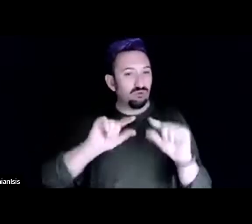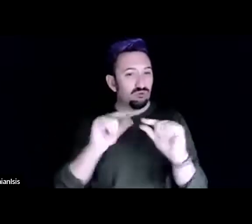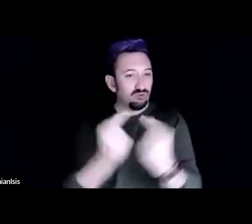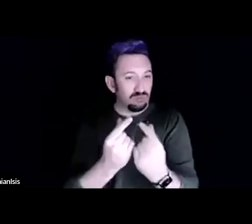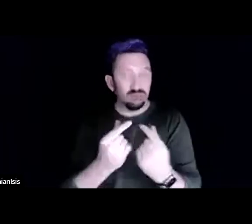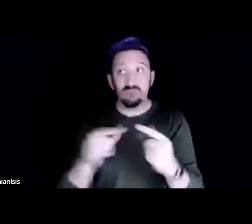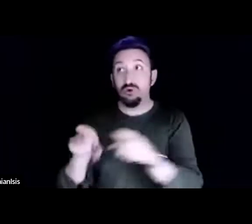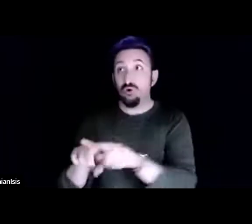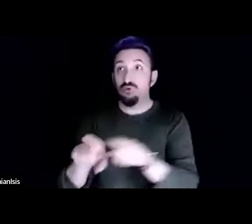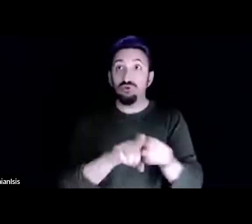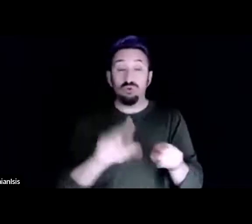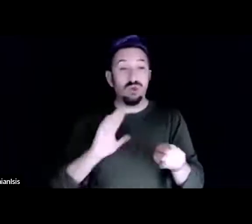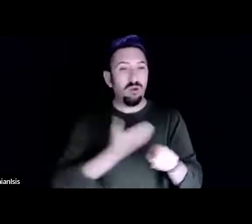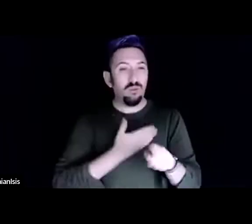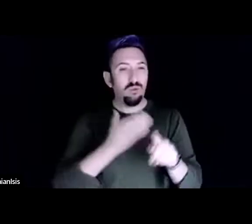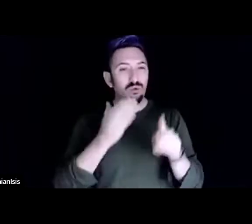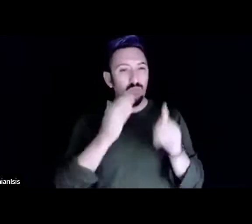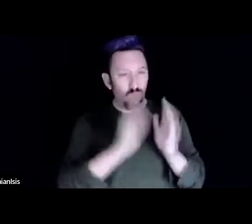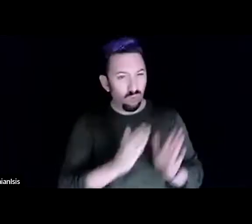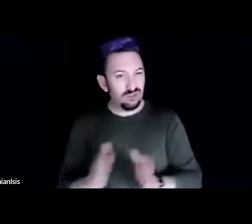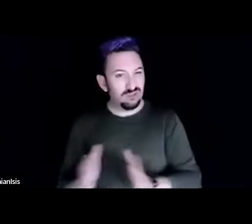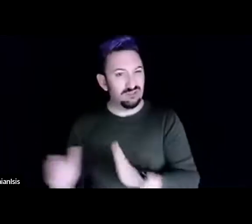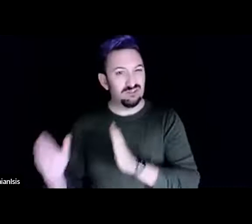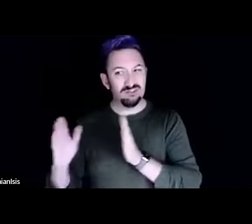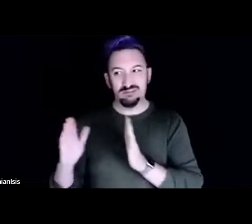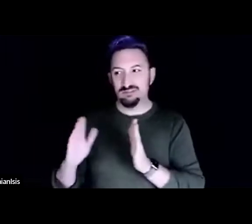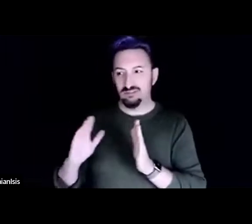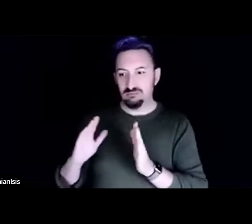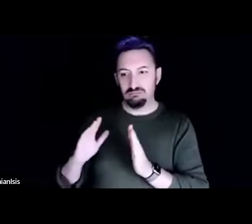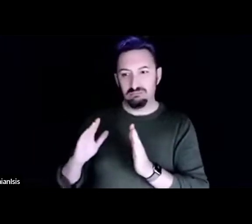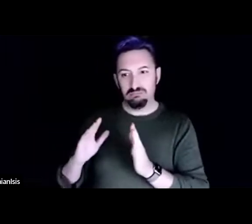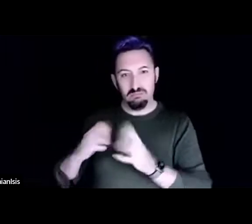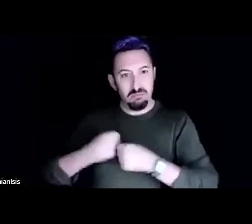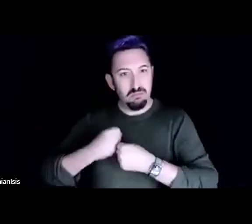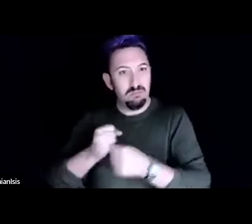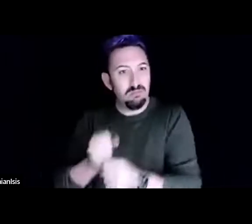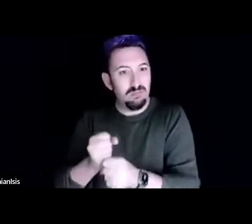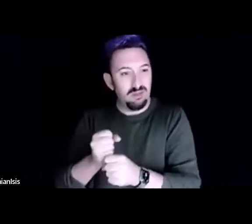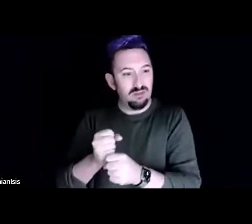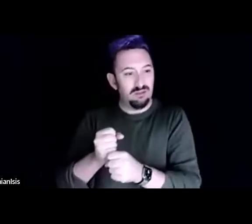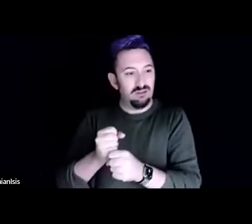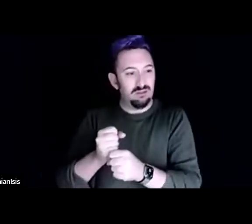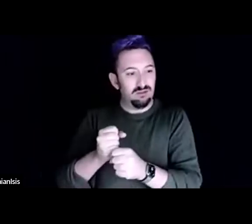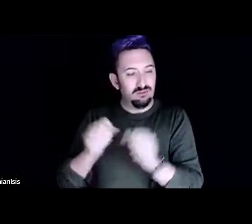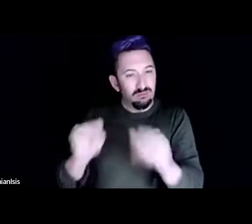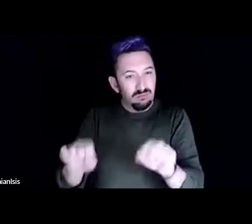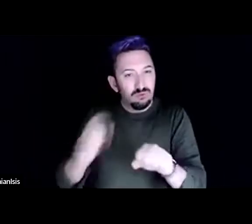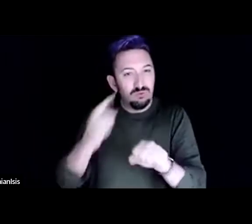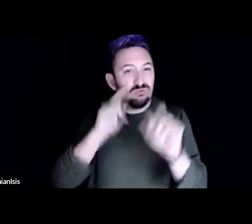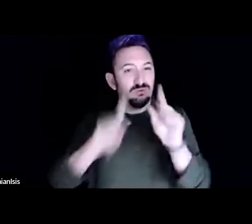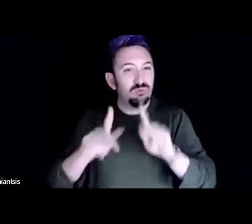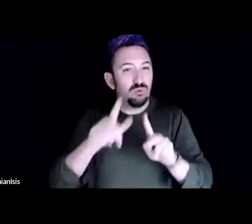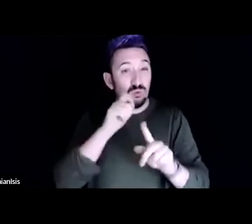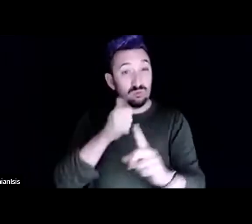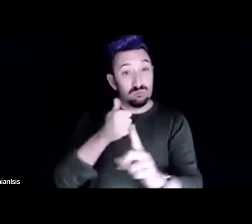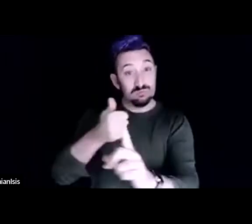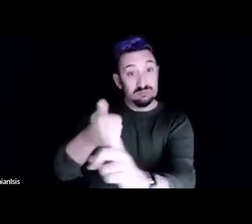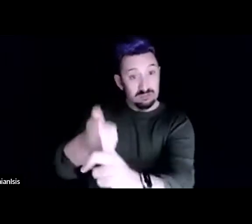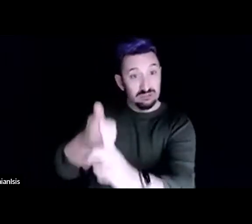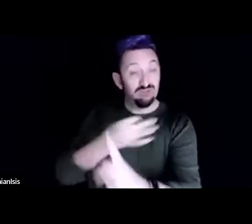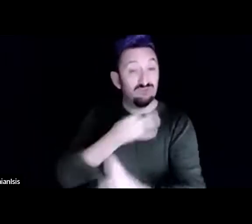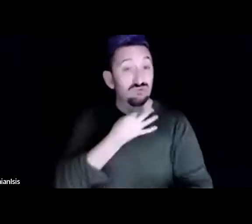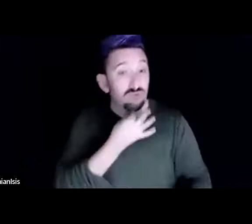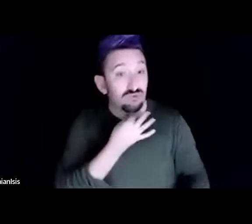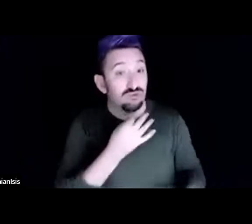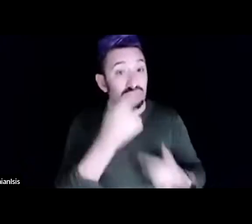we empower people who are interested in permaculture to be able to implement in their lives?